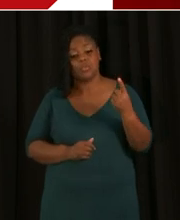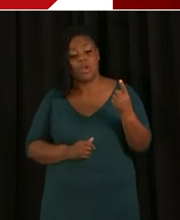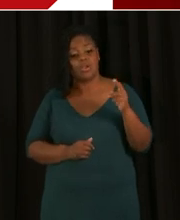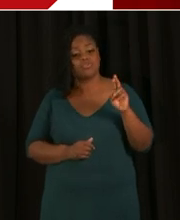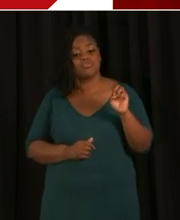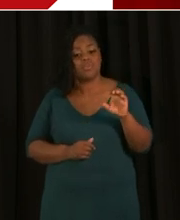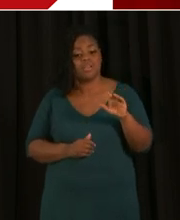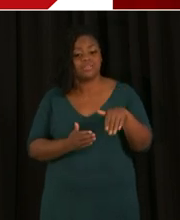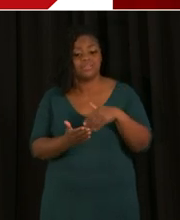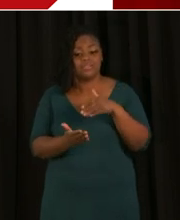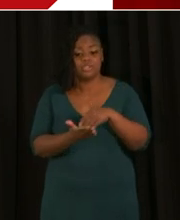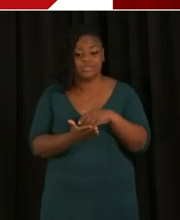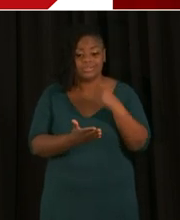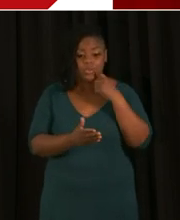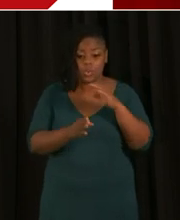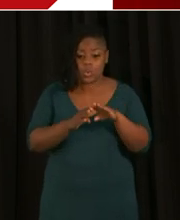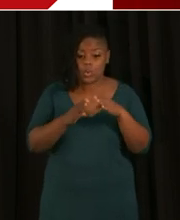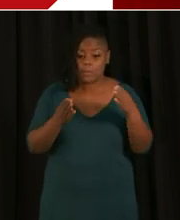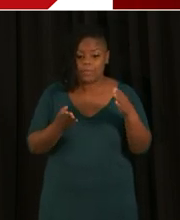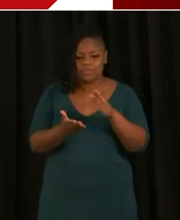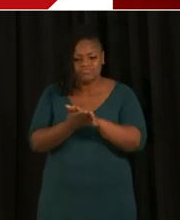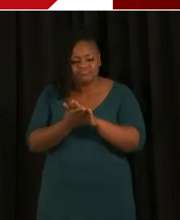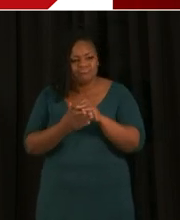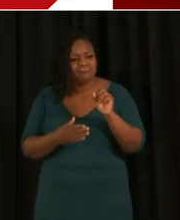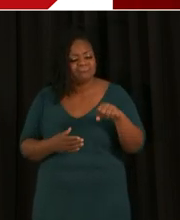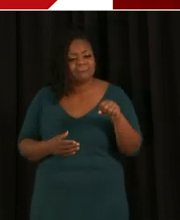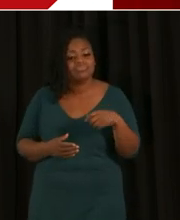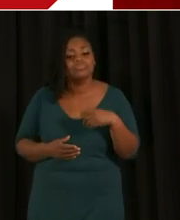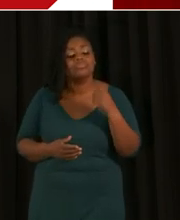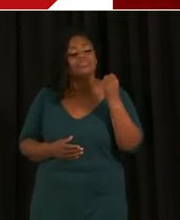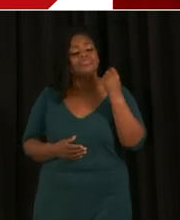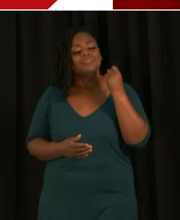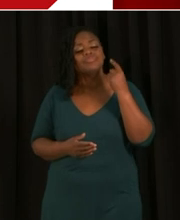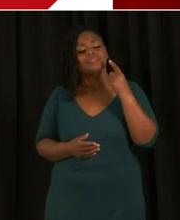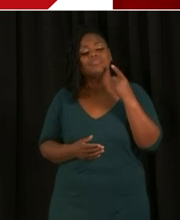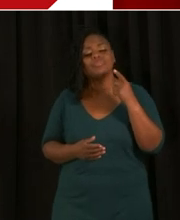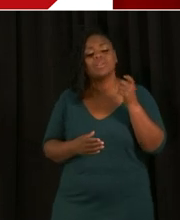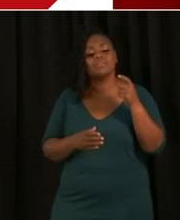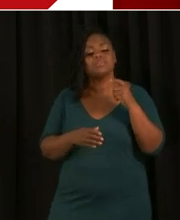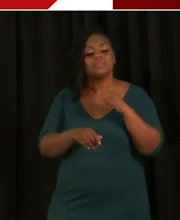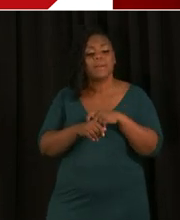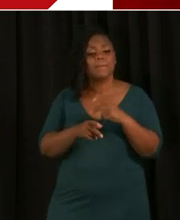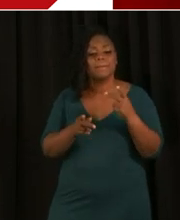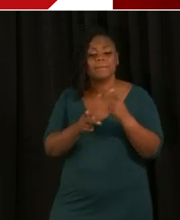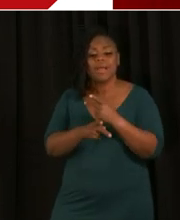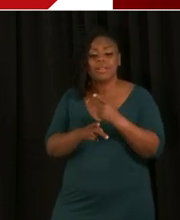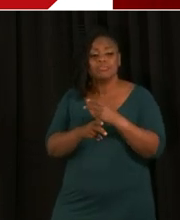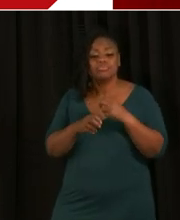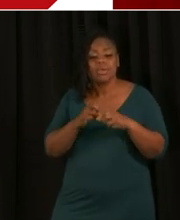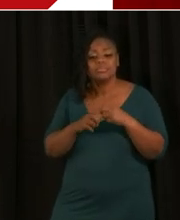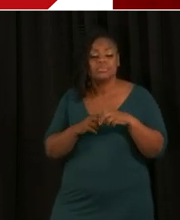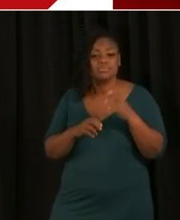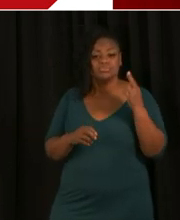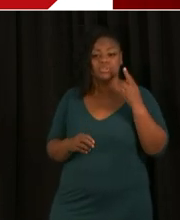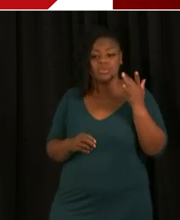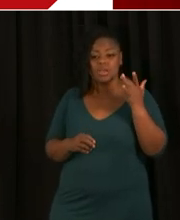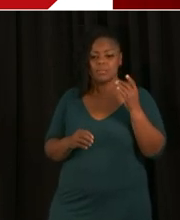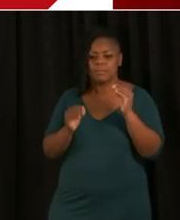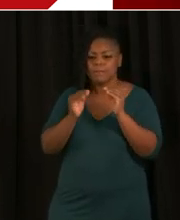call out. And so that's really what we're trying to do. This is a math problem at the end of the day. You have an increasing